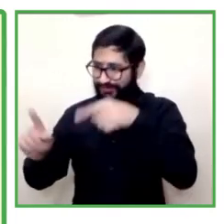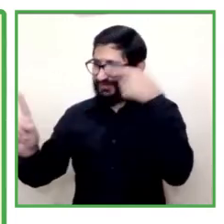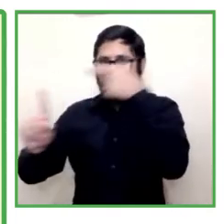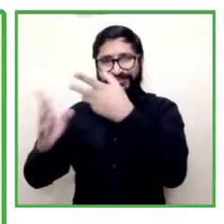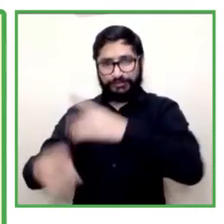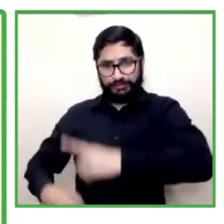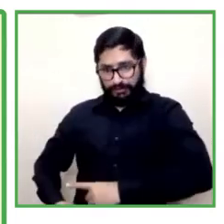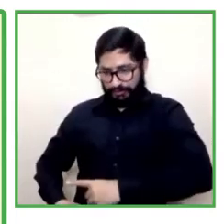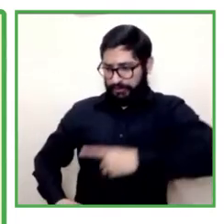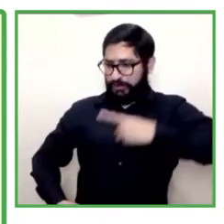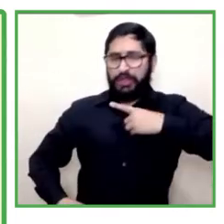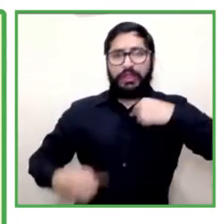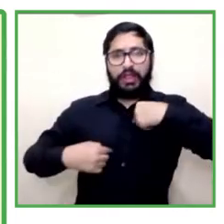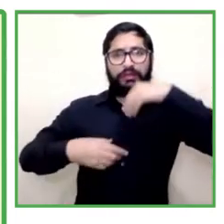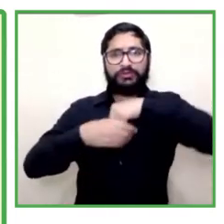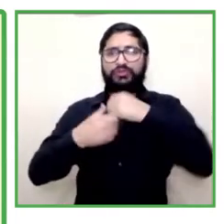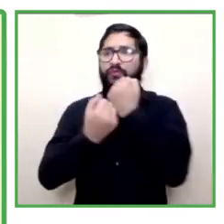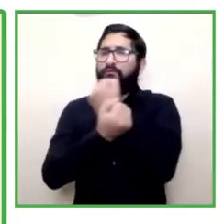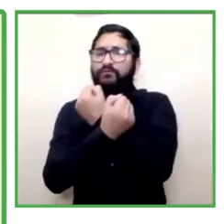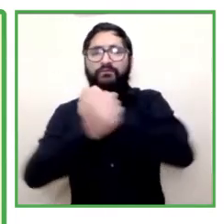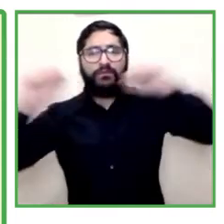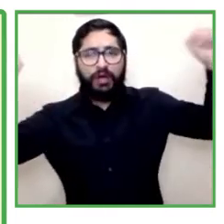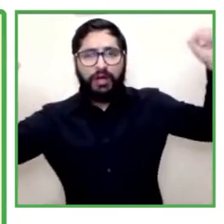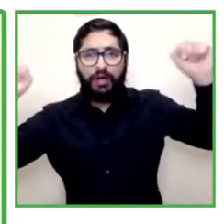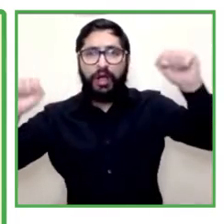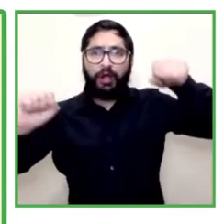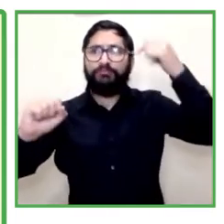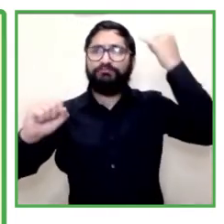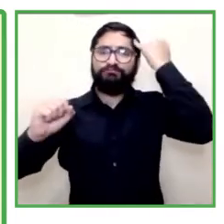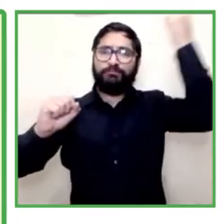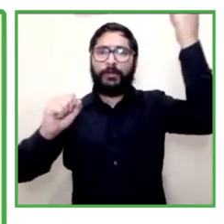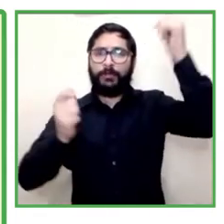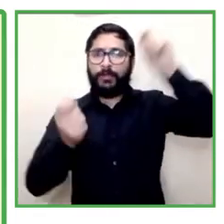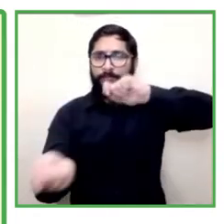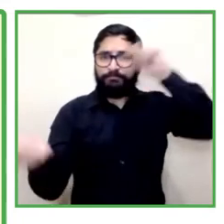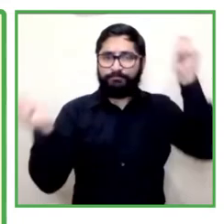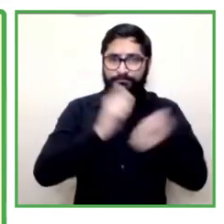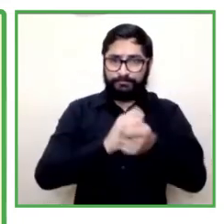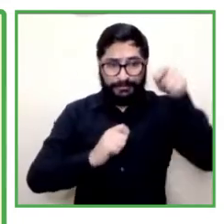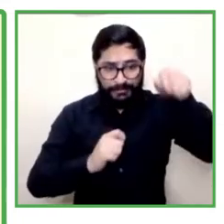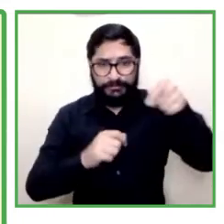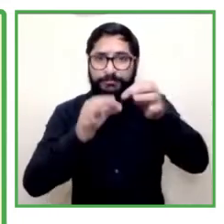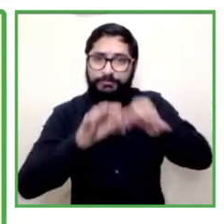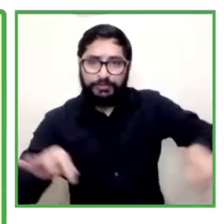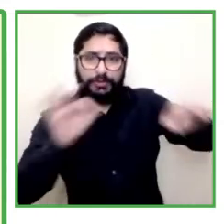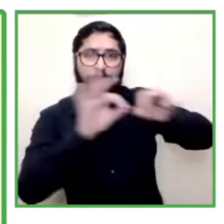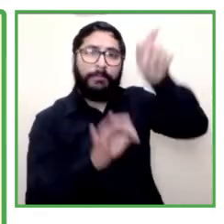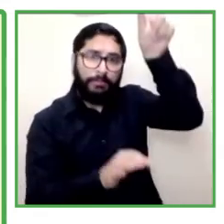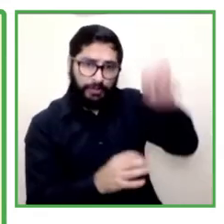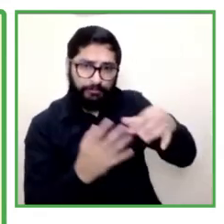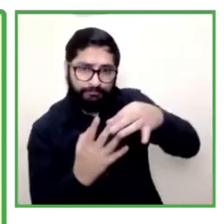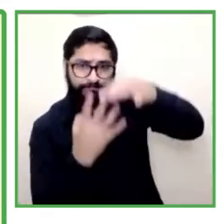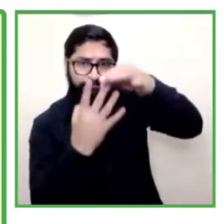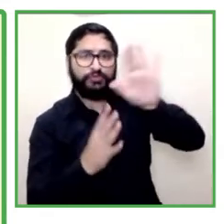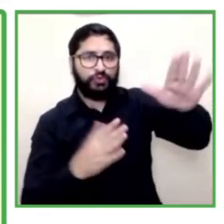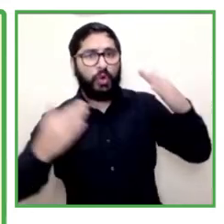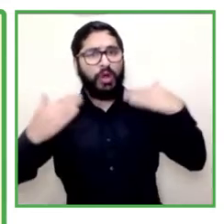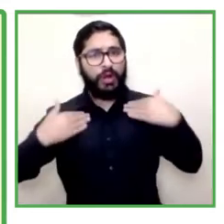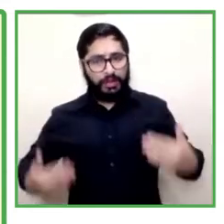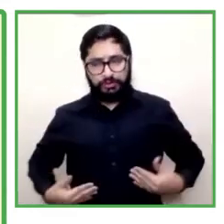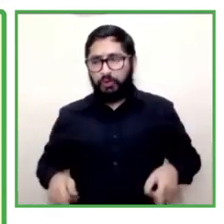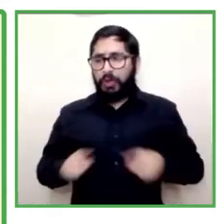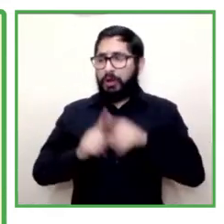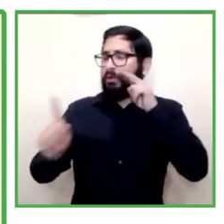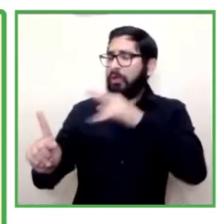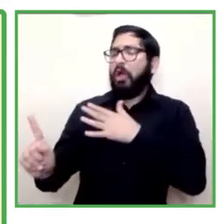so how we we realized that people are subjects of rights not